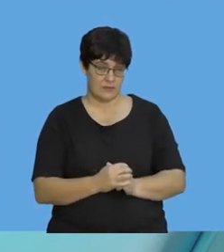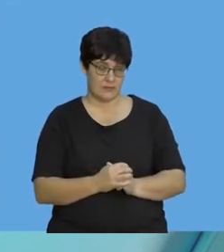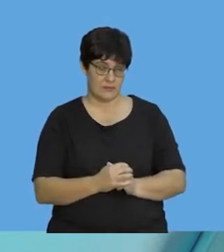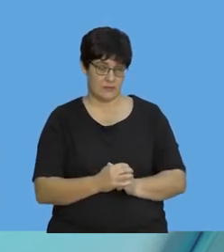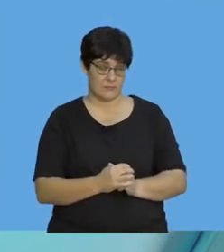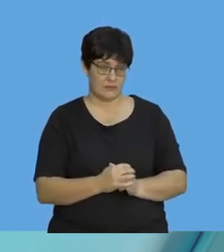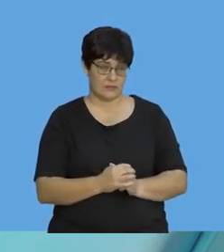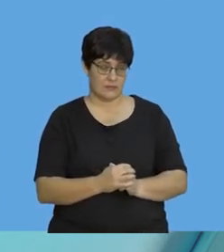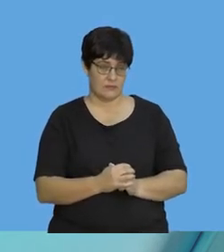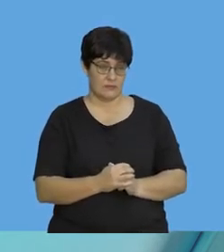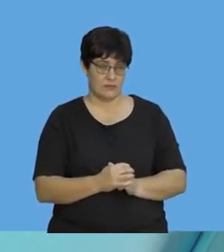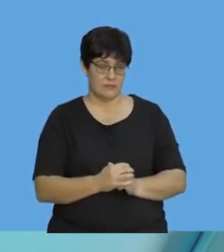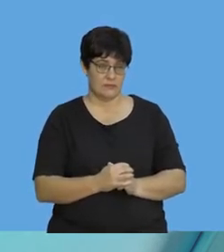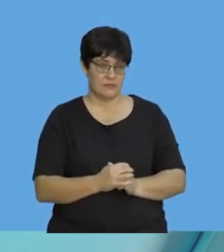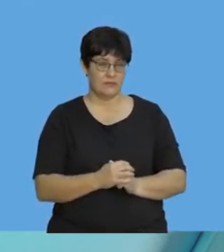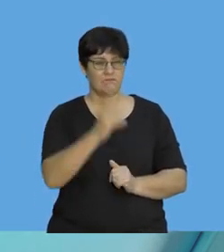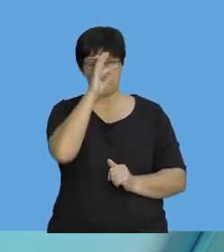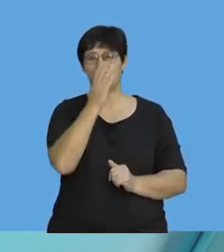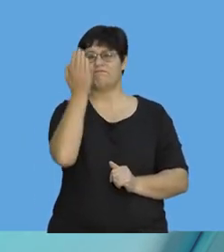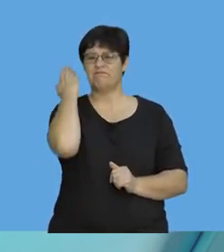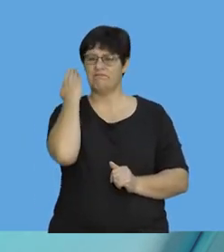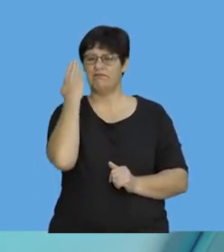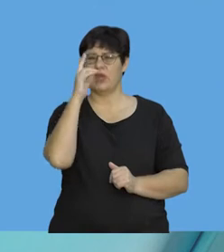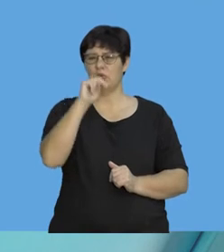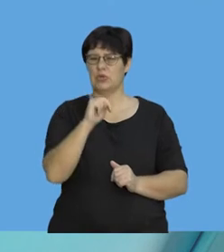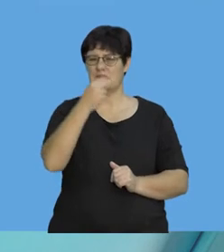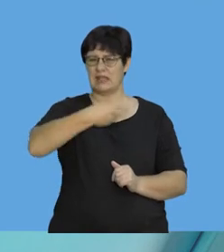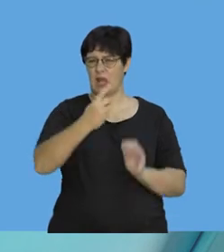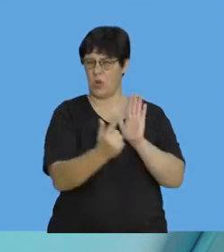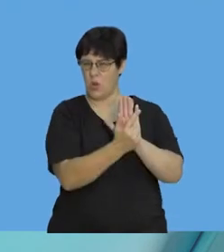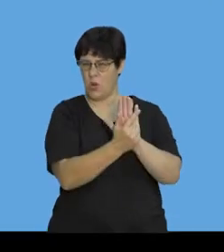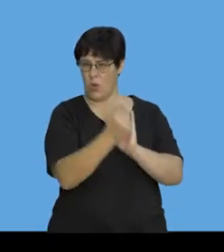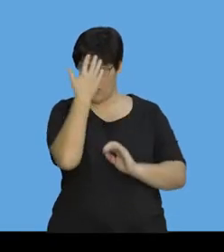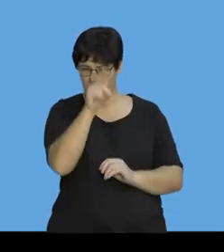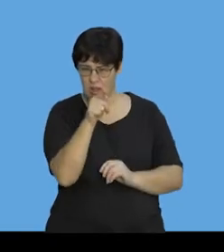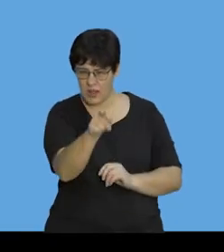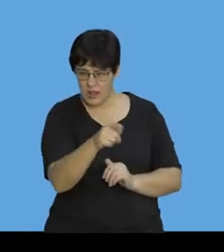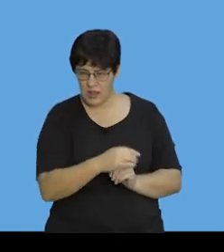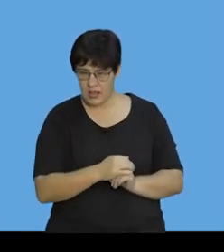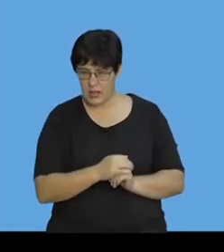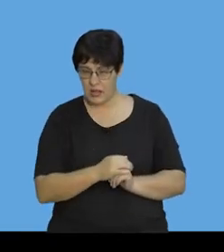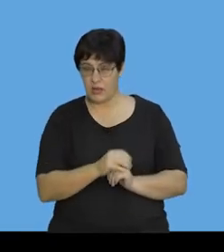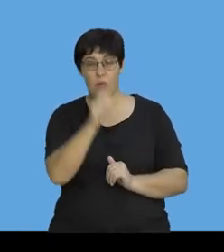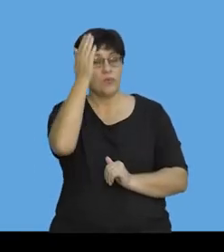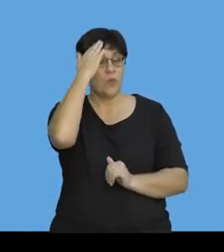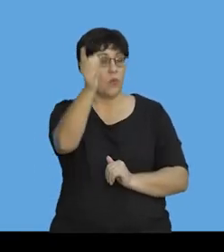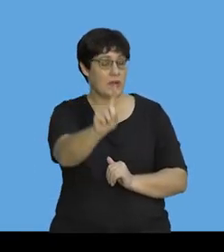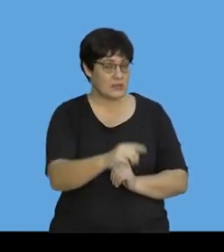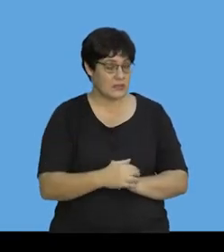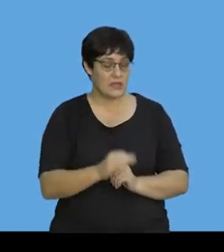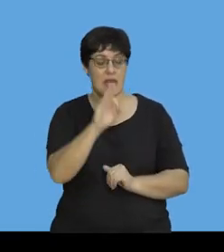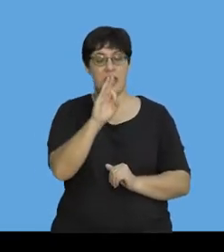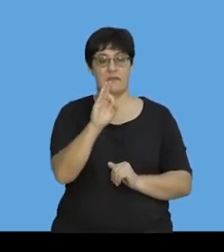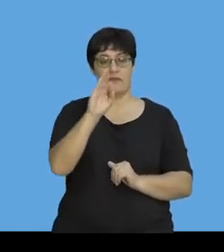We think back to what we know about Newton's second law in terms of momentum, and we know that